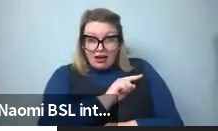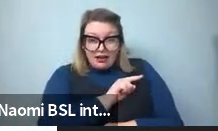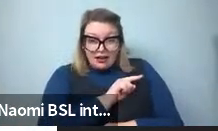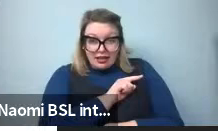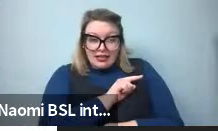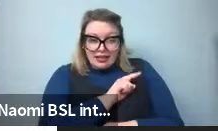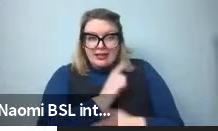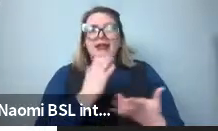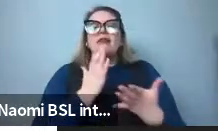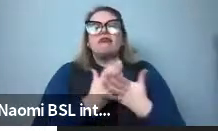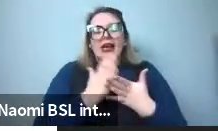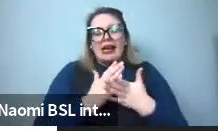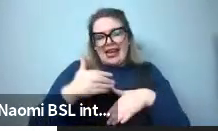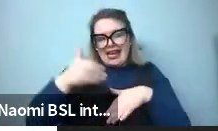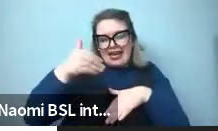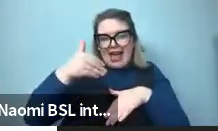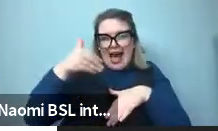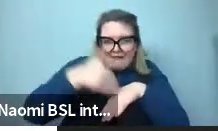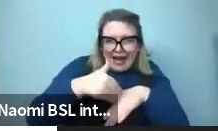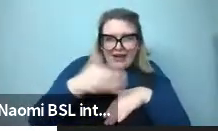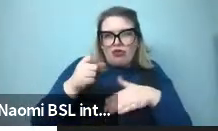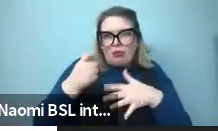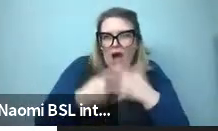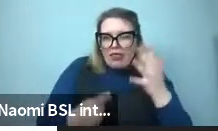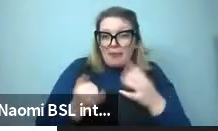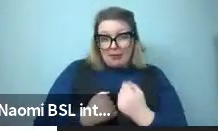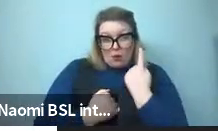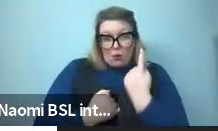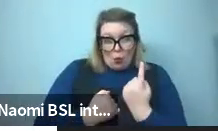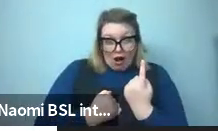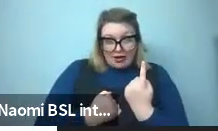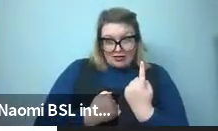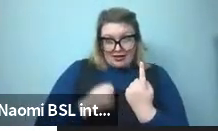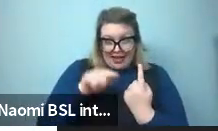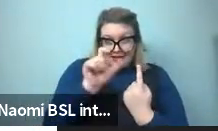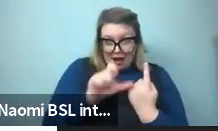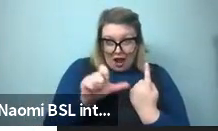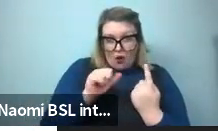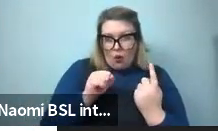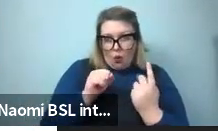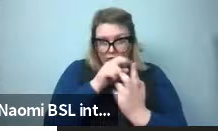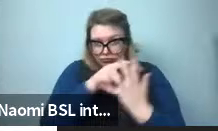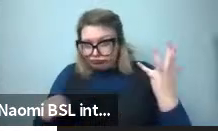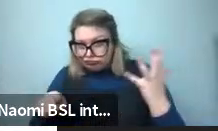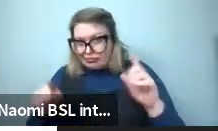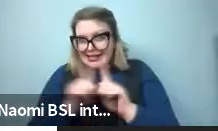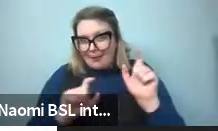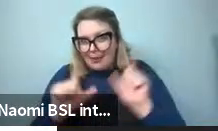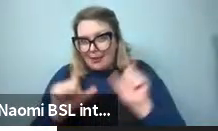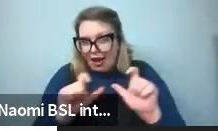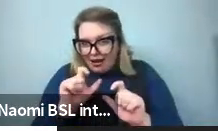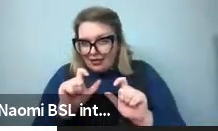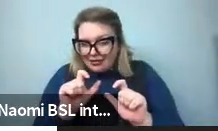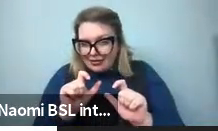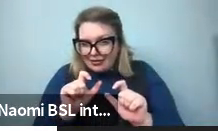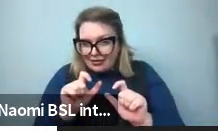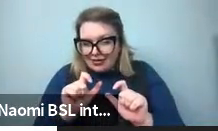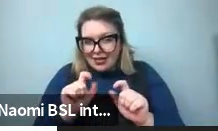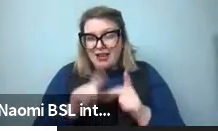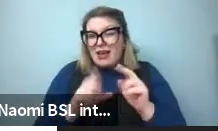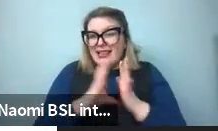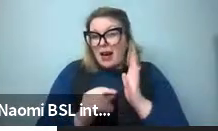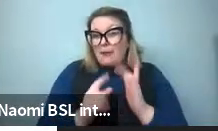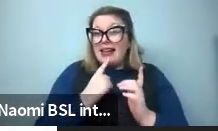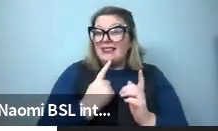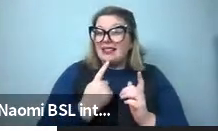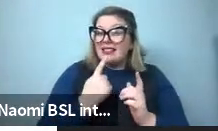it's affected by how many other things might be labeled by that same word. So the probability of that color given the word green. So